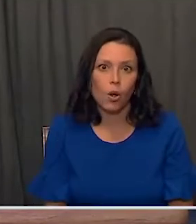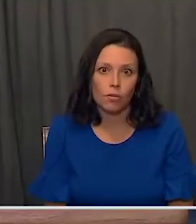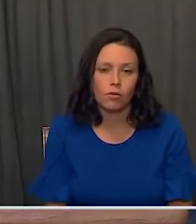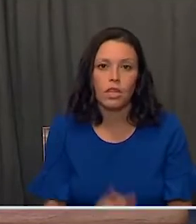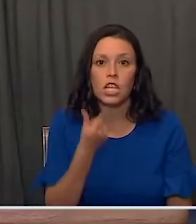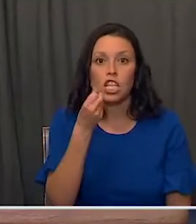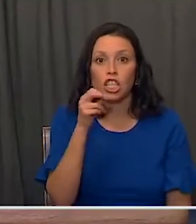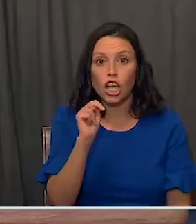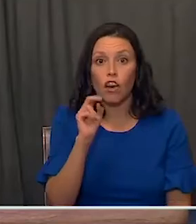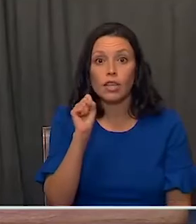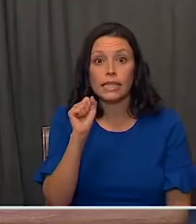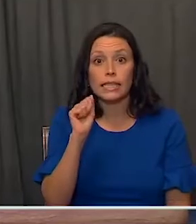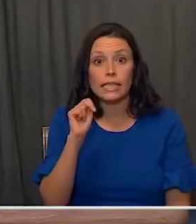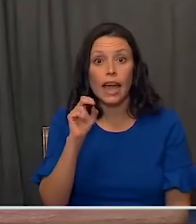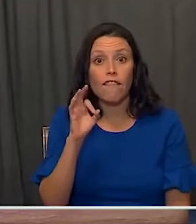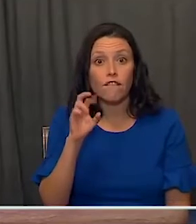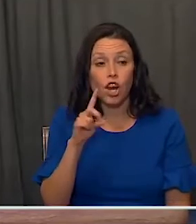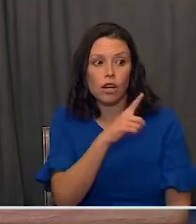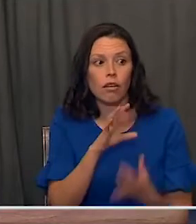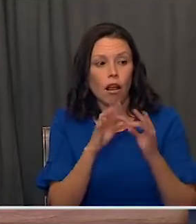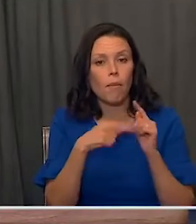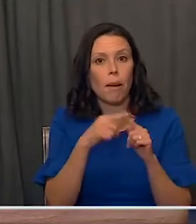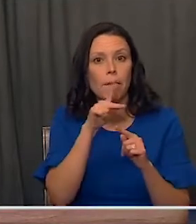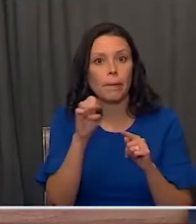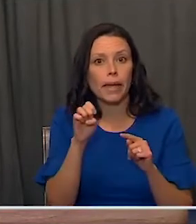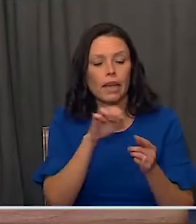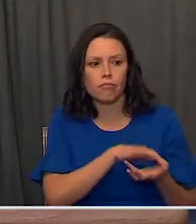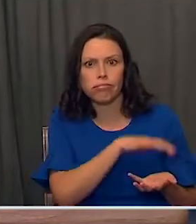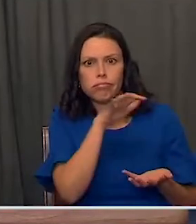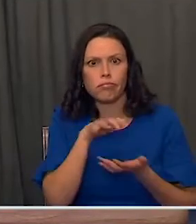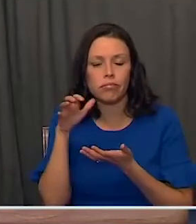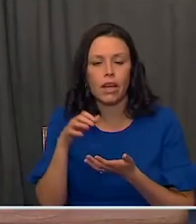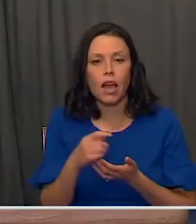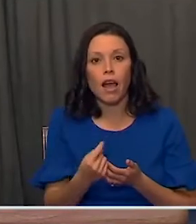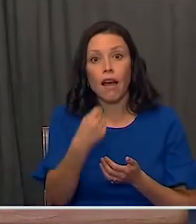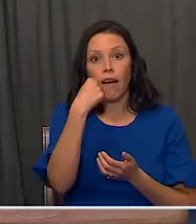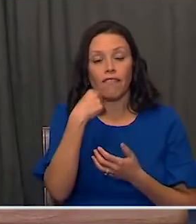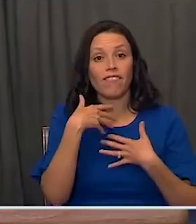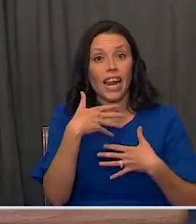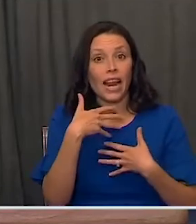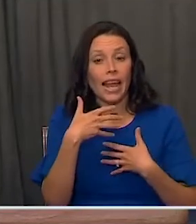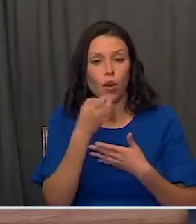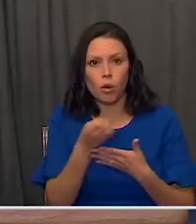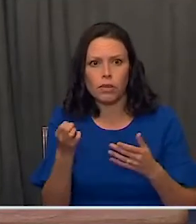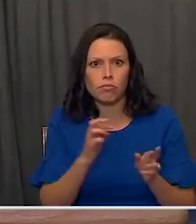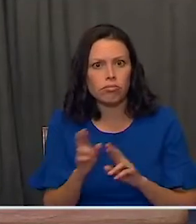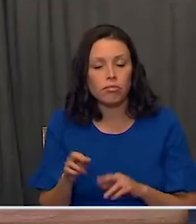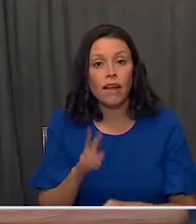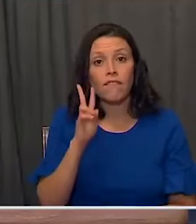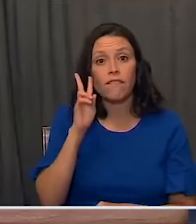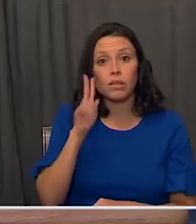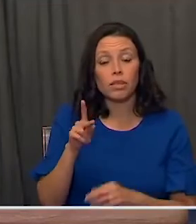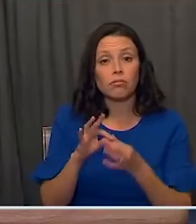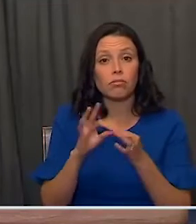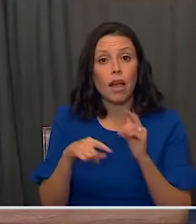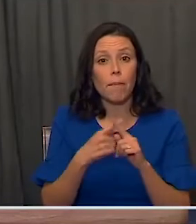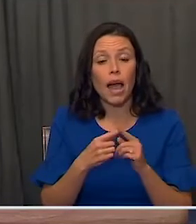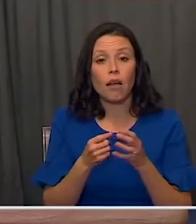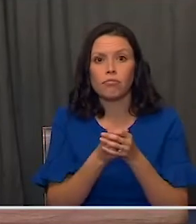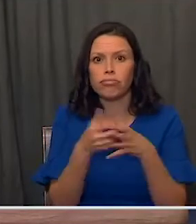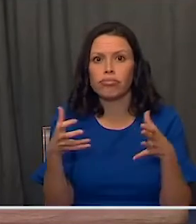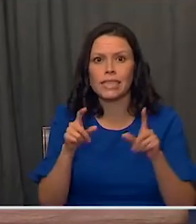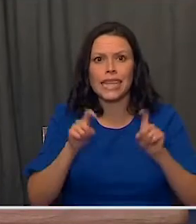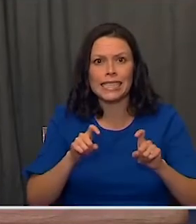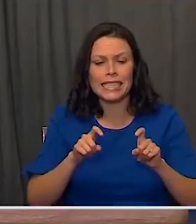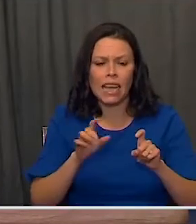General Sanford talked about our PPE supplies, our ventilator supplies. The Vice President talked about our expanded testing